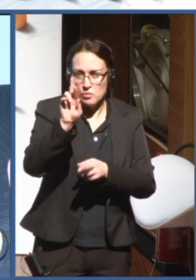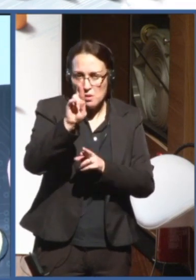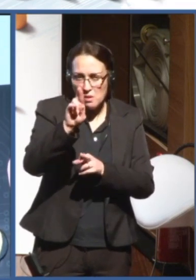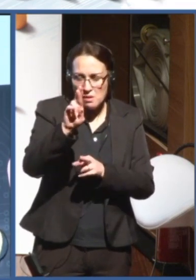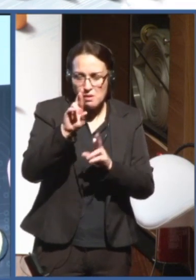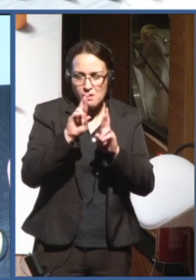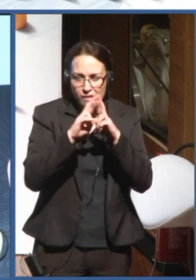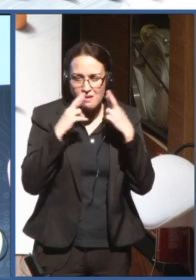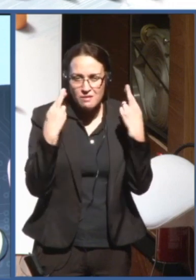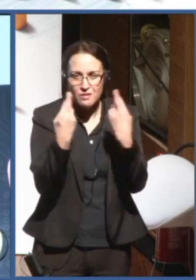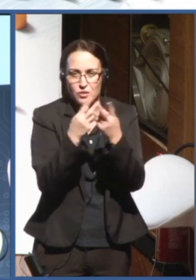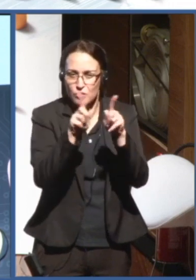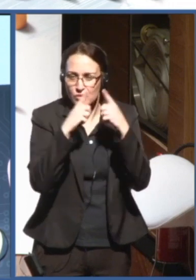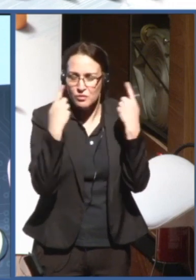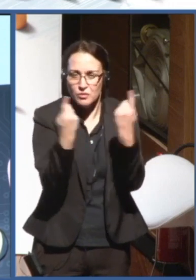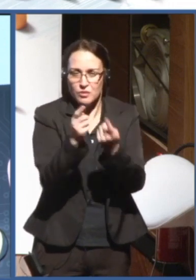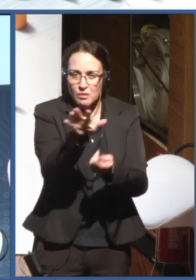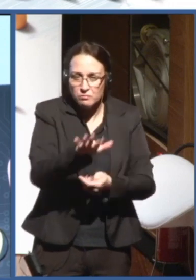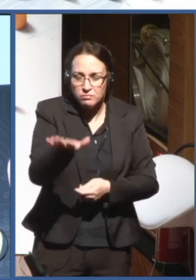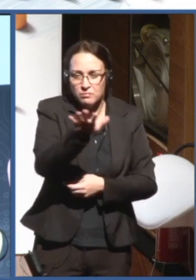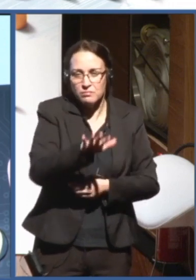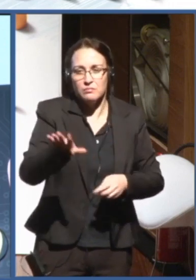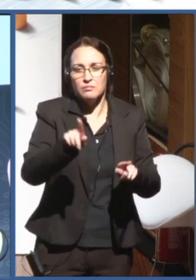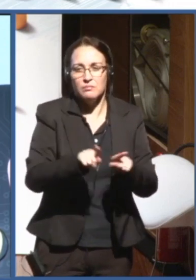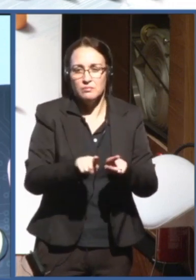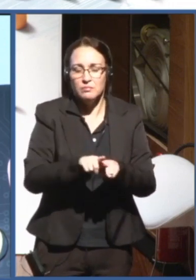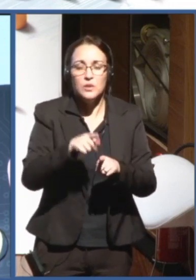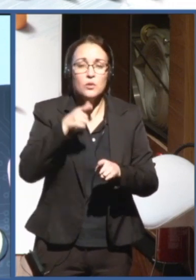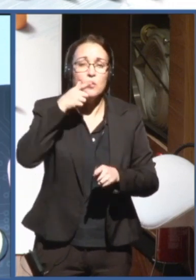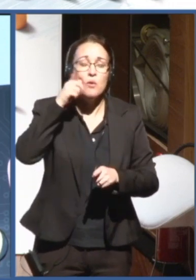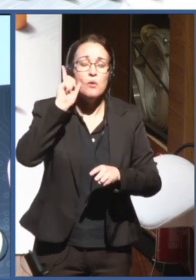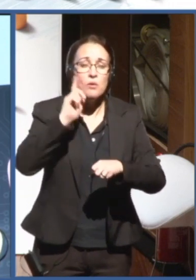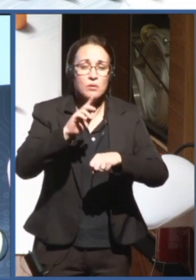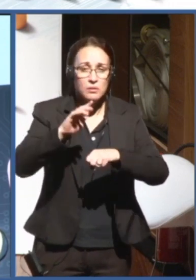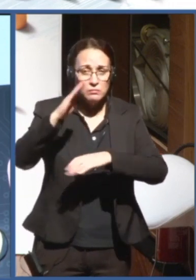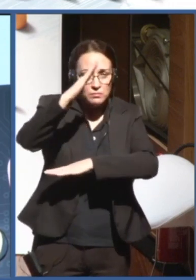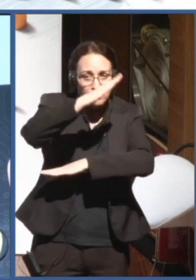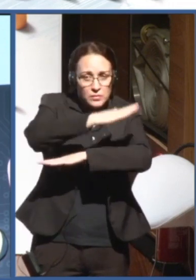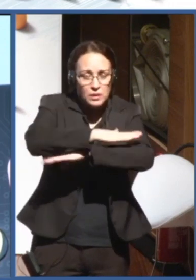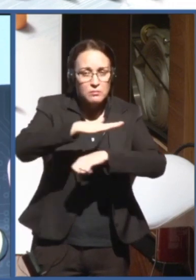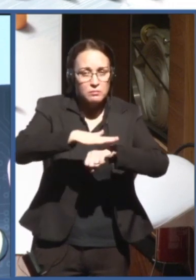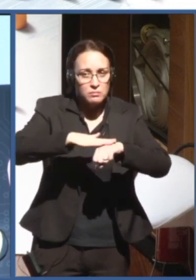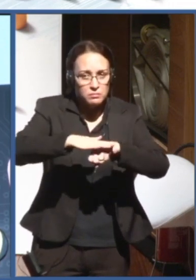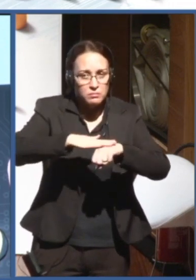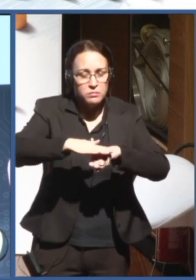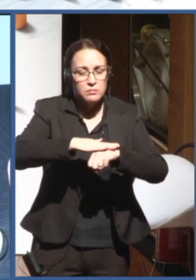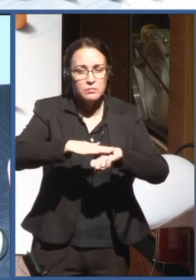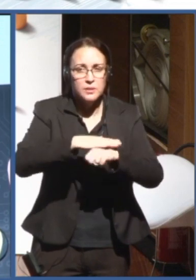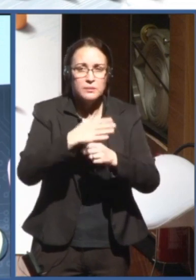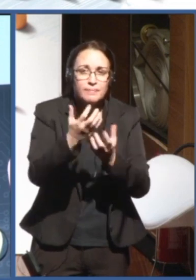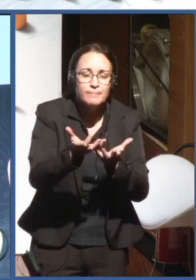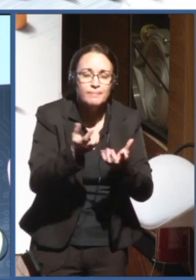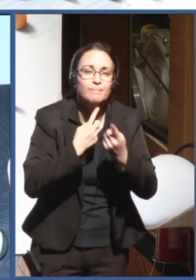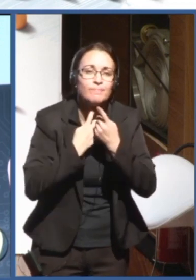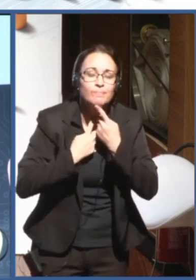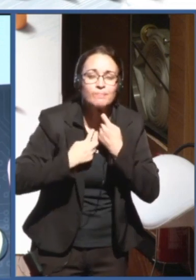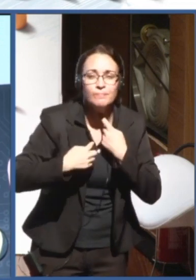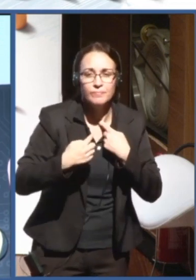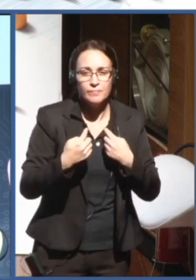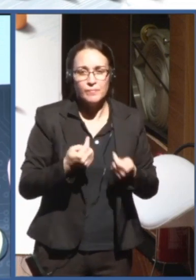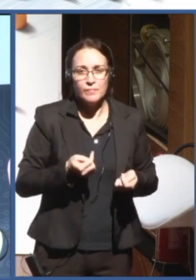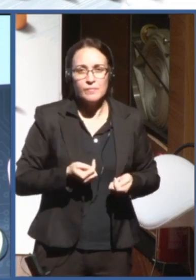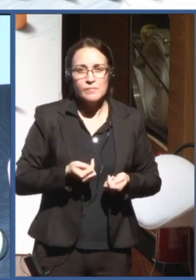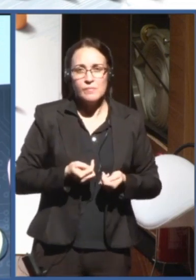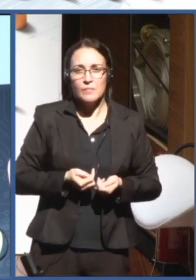see big opportunities, and our center we are planning to establish, and one big scope will be, as you emphasized,